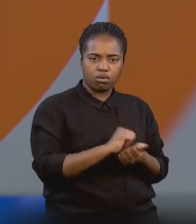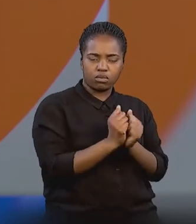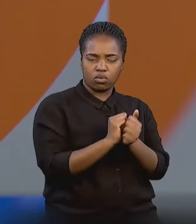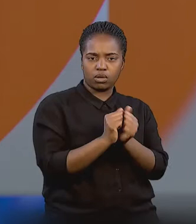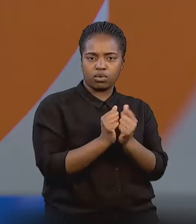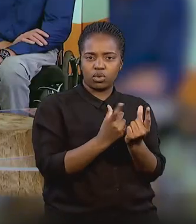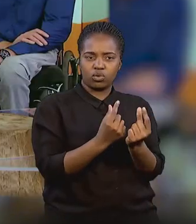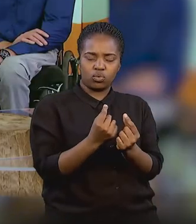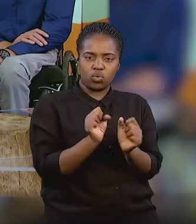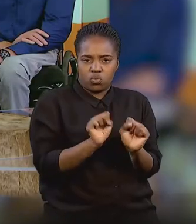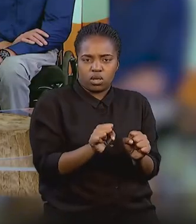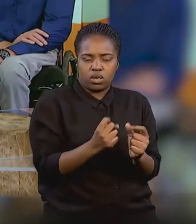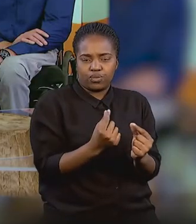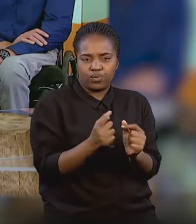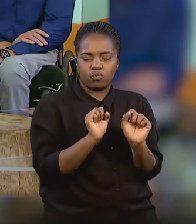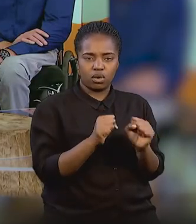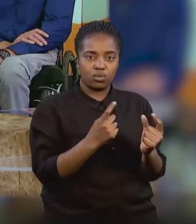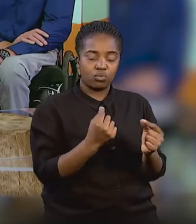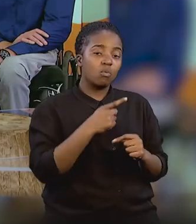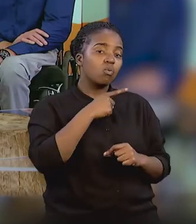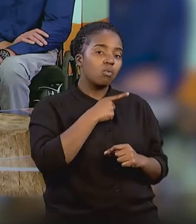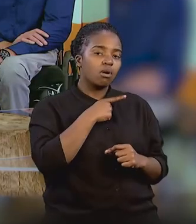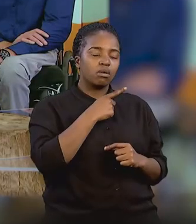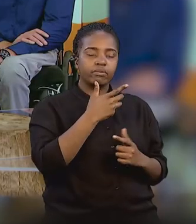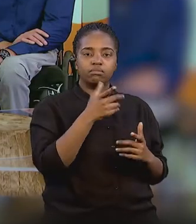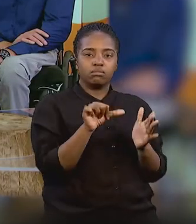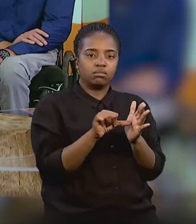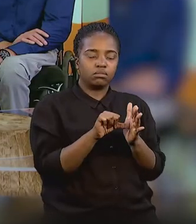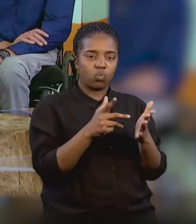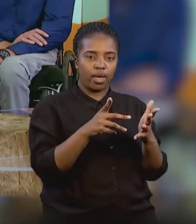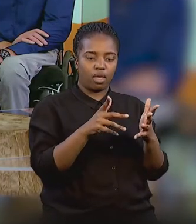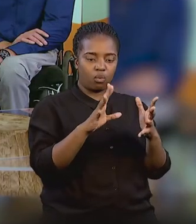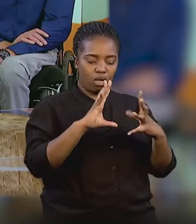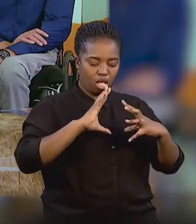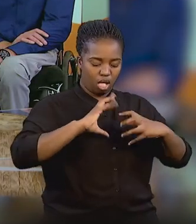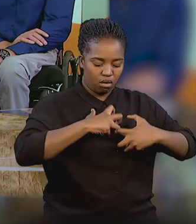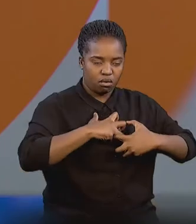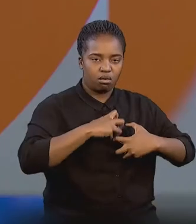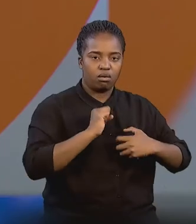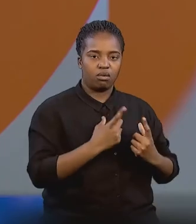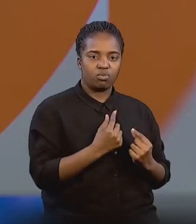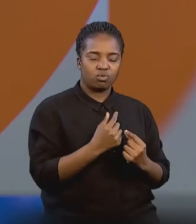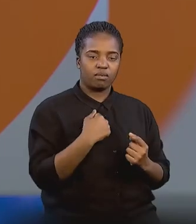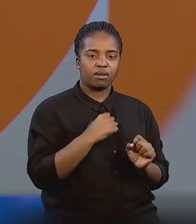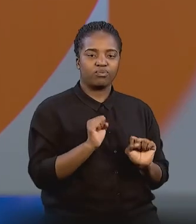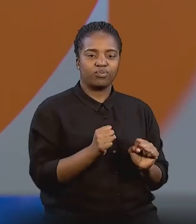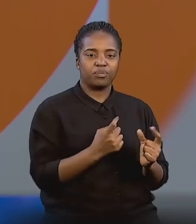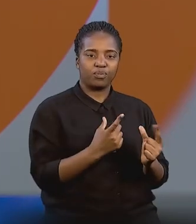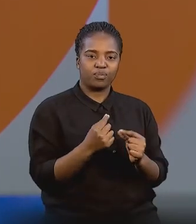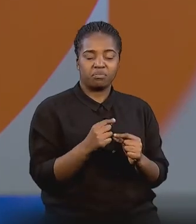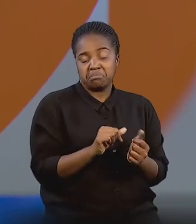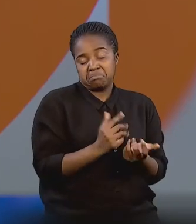sports that you wanted to get involved with, because it really is just an adaptation that will allow you to